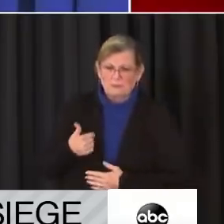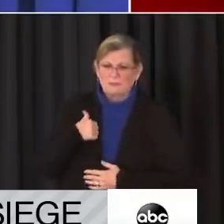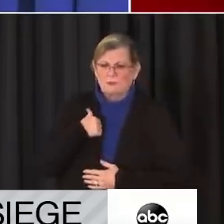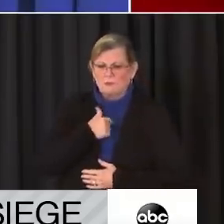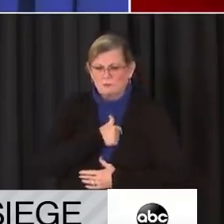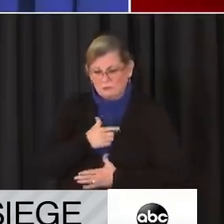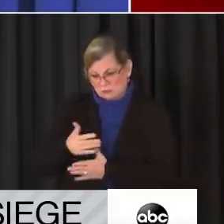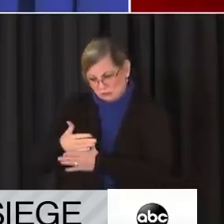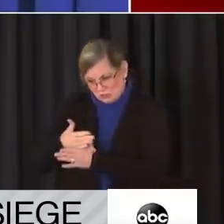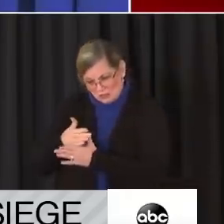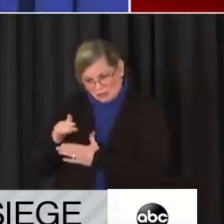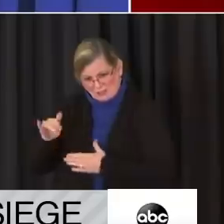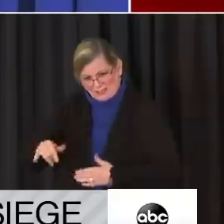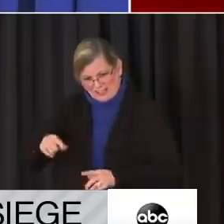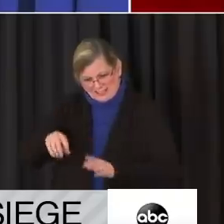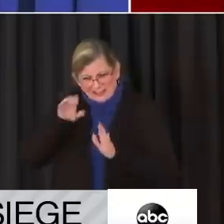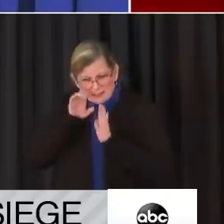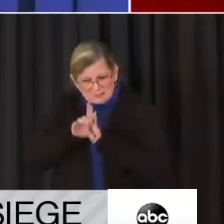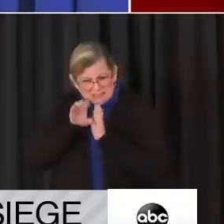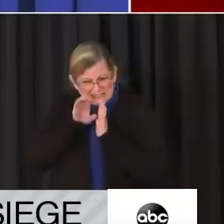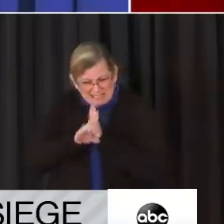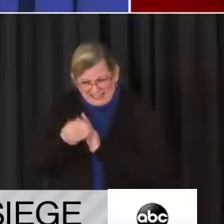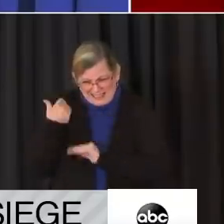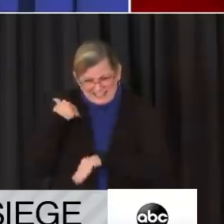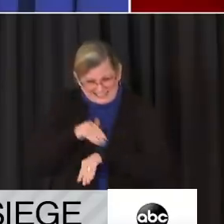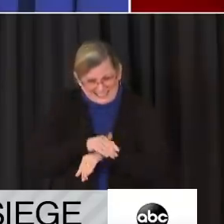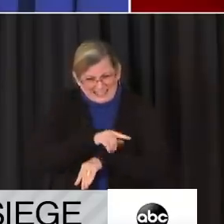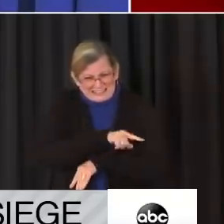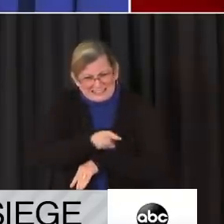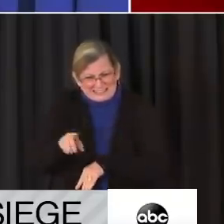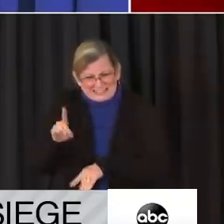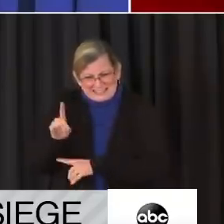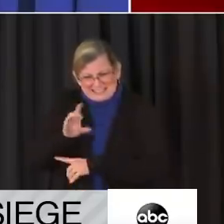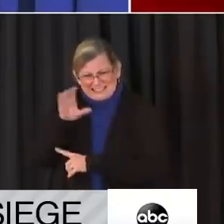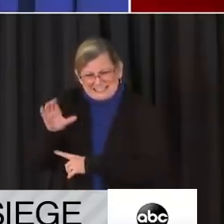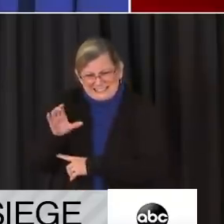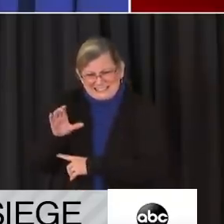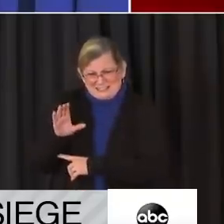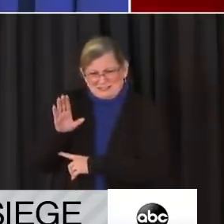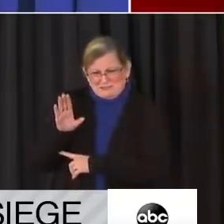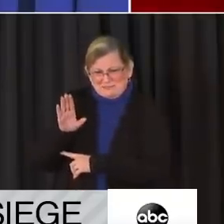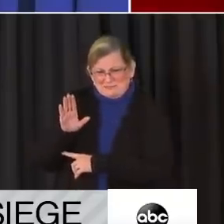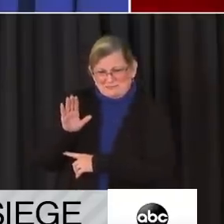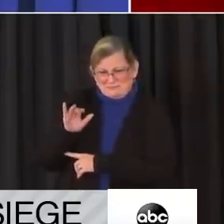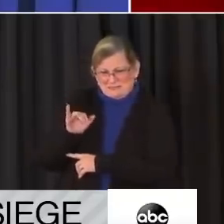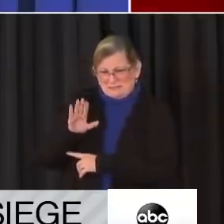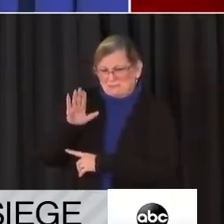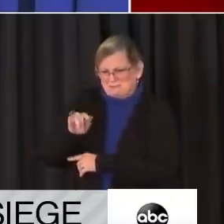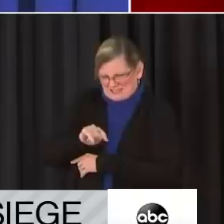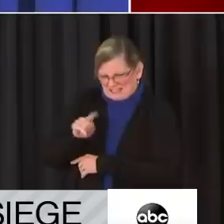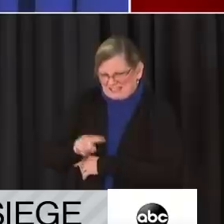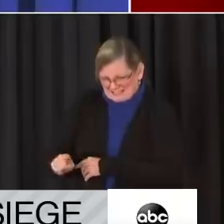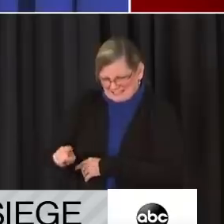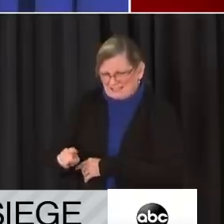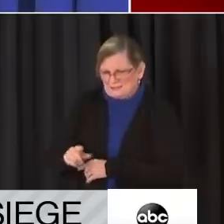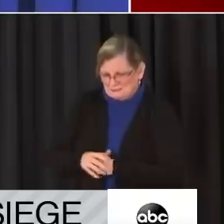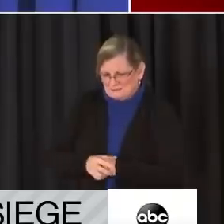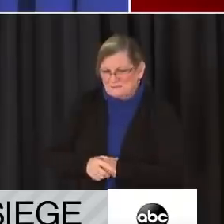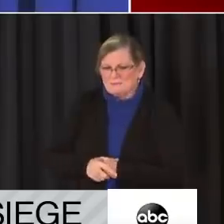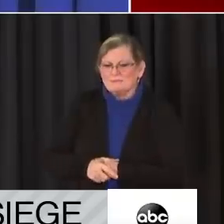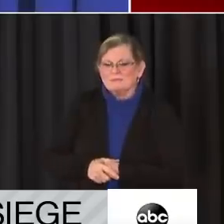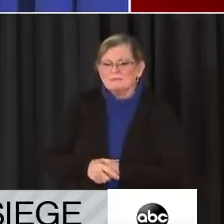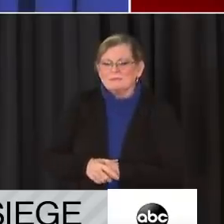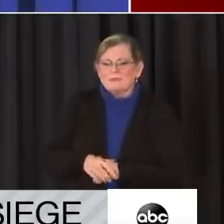We shared these images last night with the D.C. bids, the hotel associations, and other community partners,